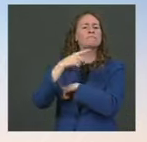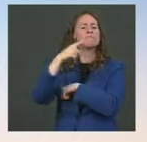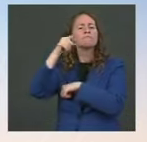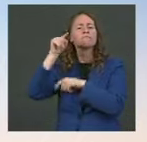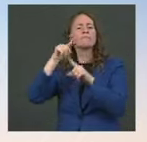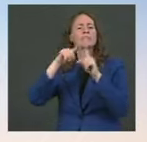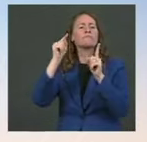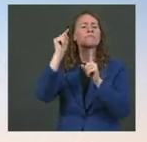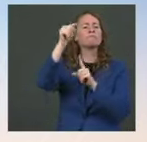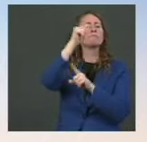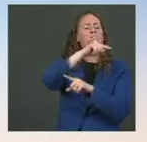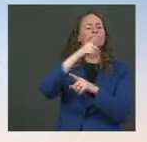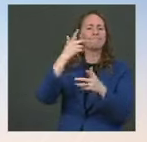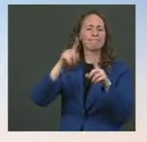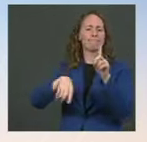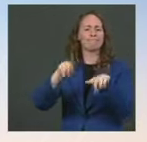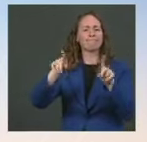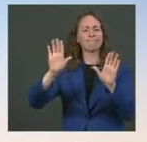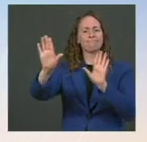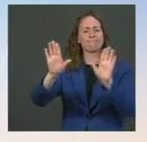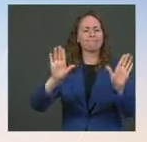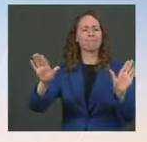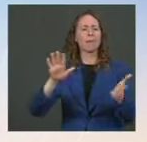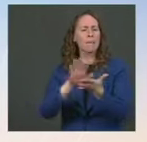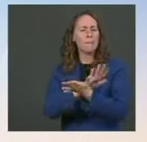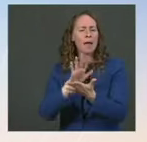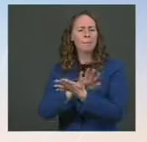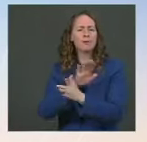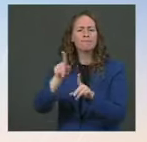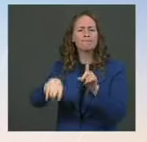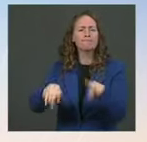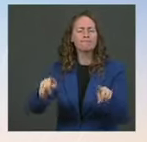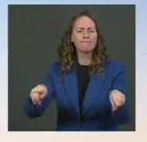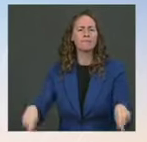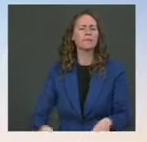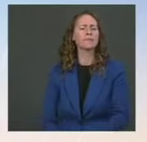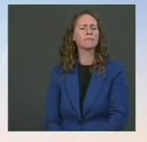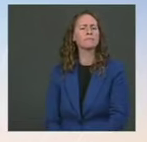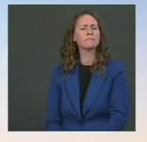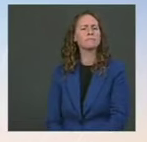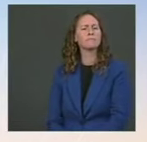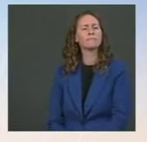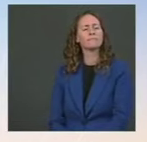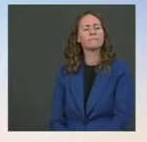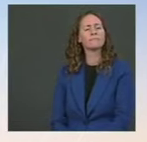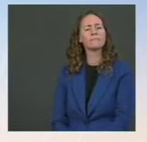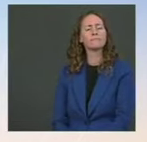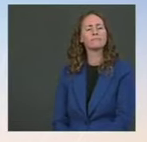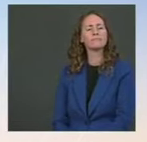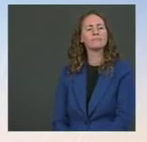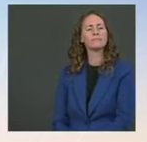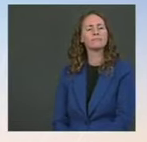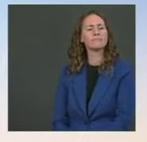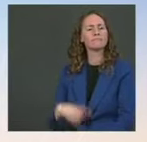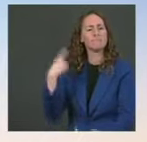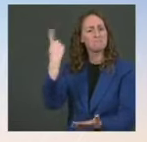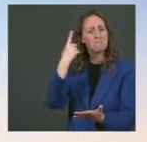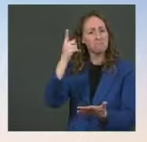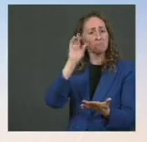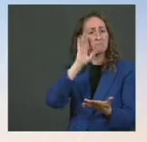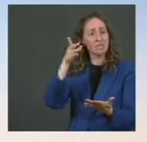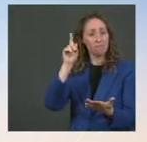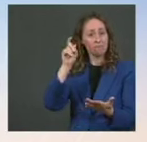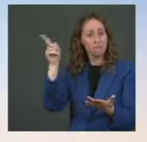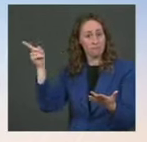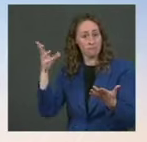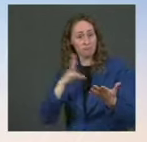or pressured any of those refugees to accept asylum in countries other than the U.S.? If they want to relocate here